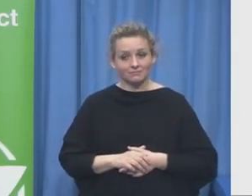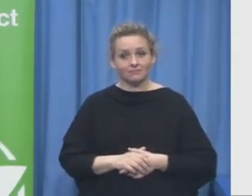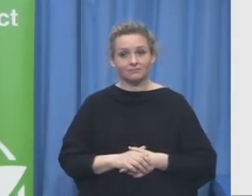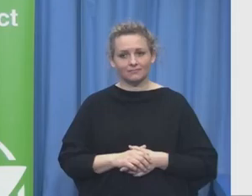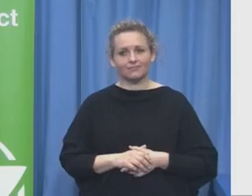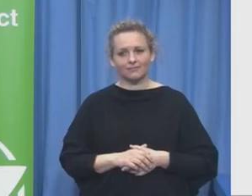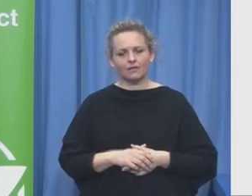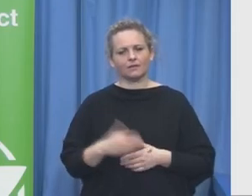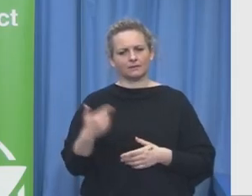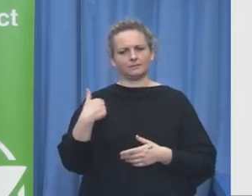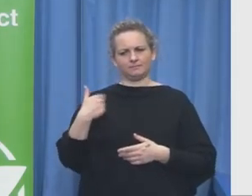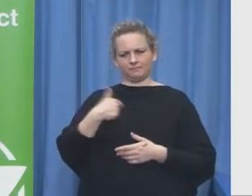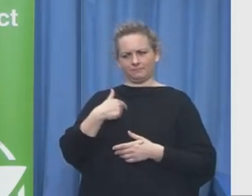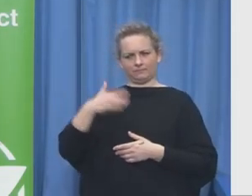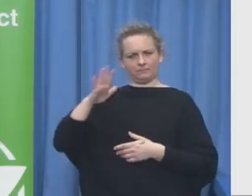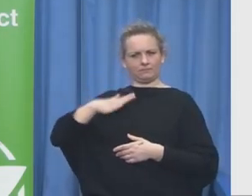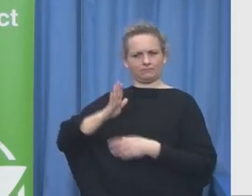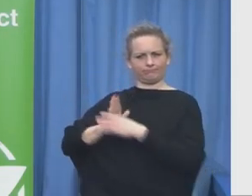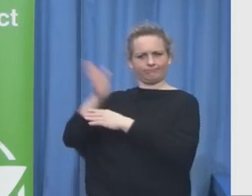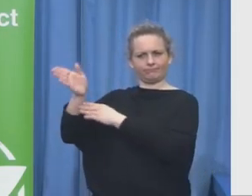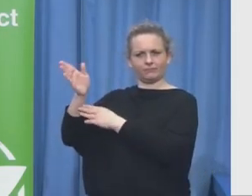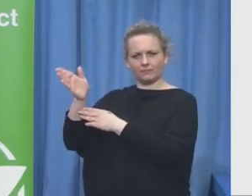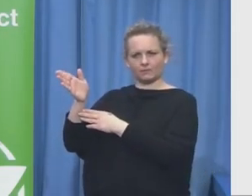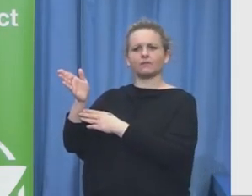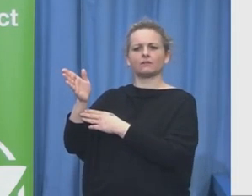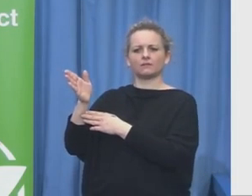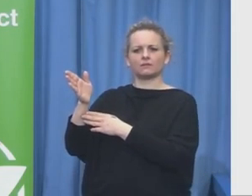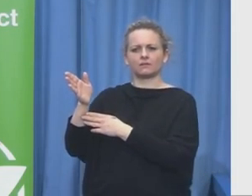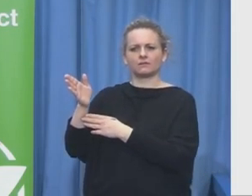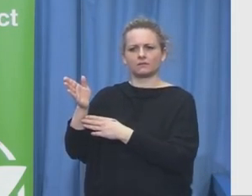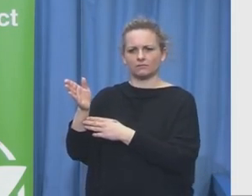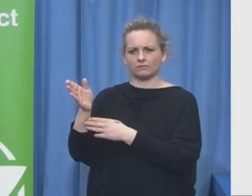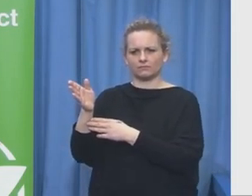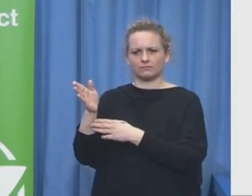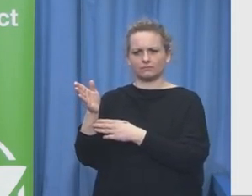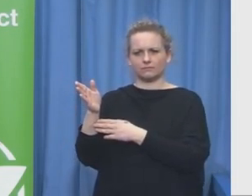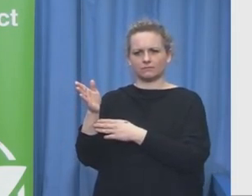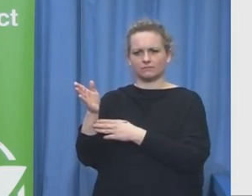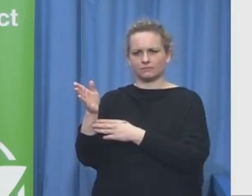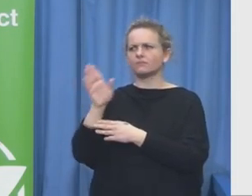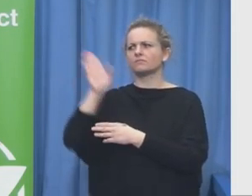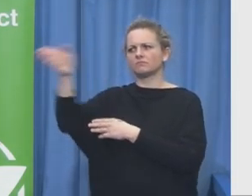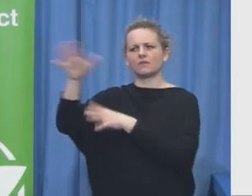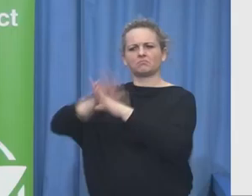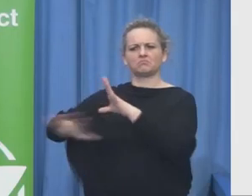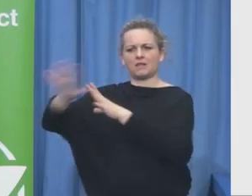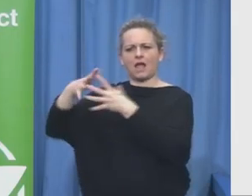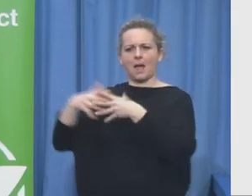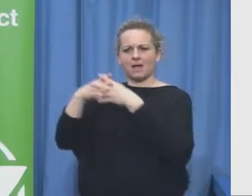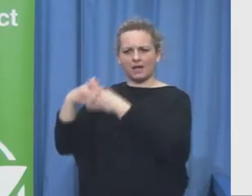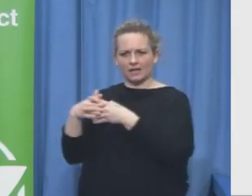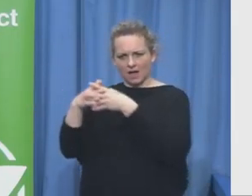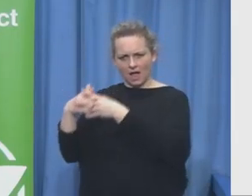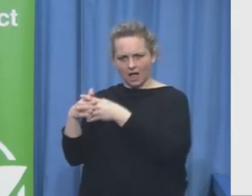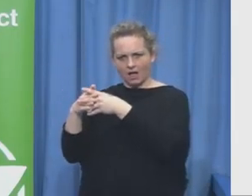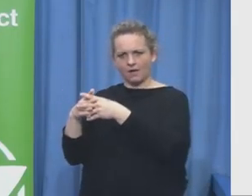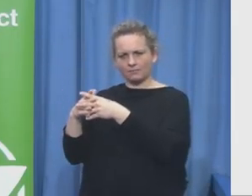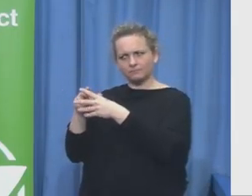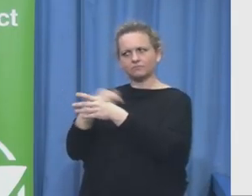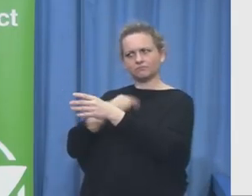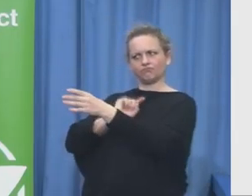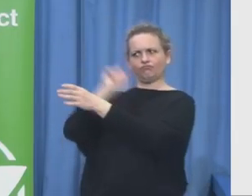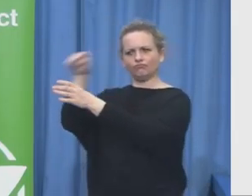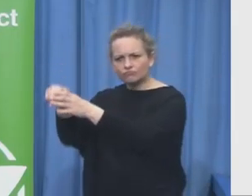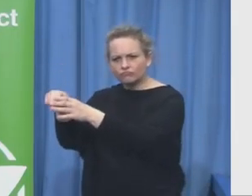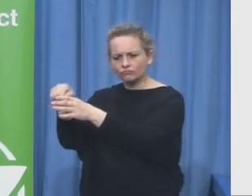United States in Massachusetts and in the state of Israel and I recognize some of the partners working in the government here today but you